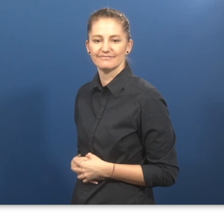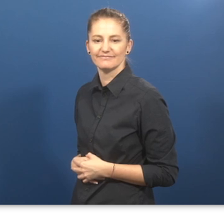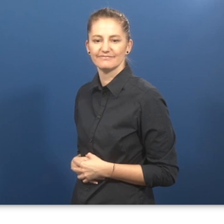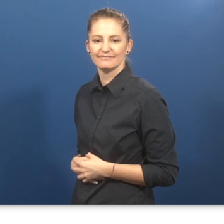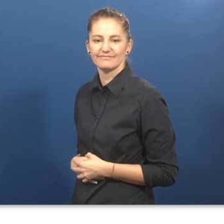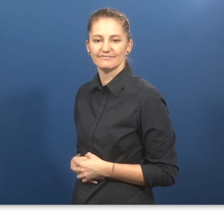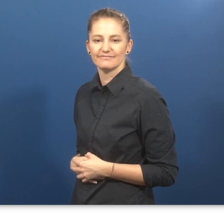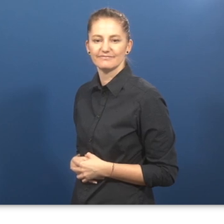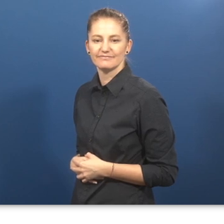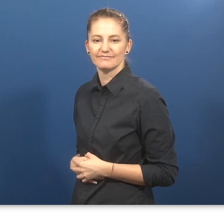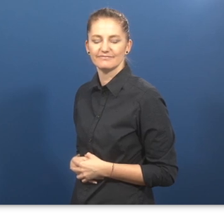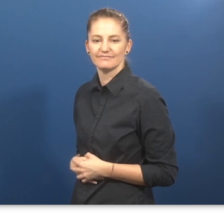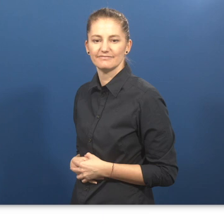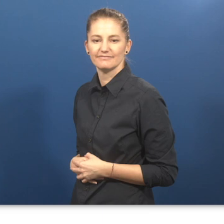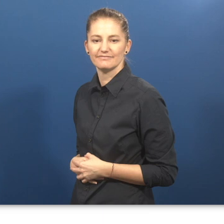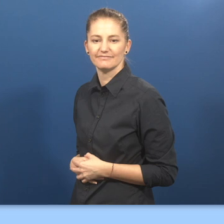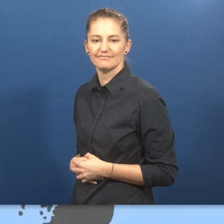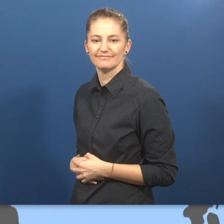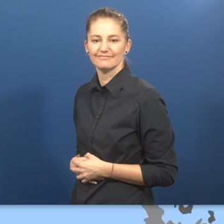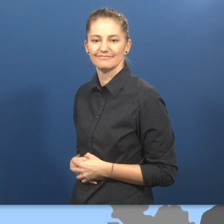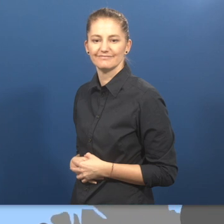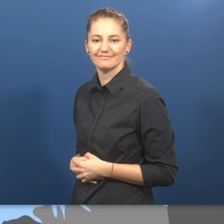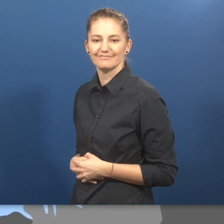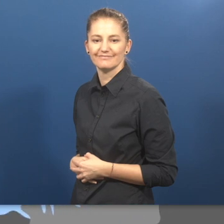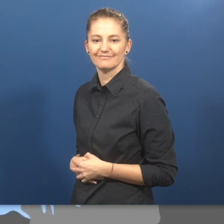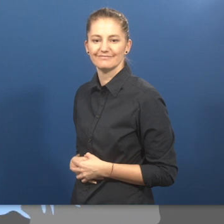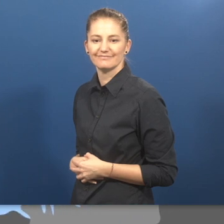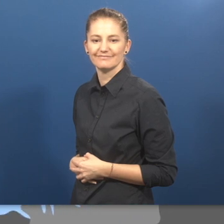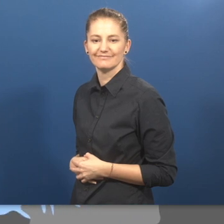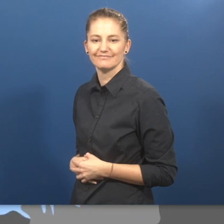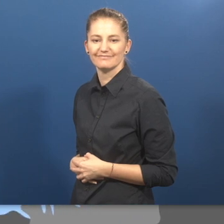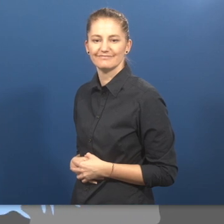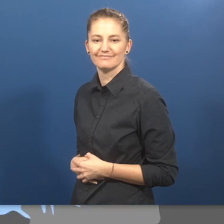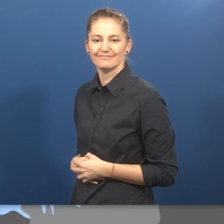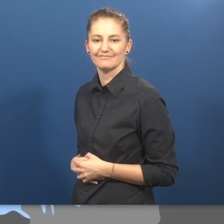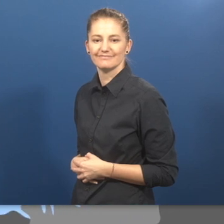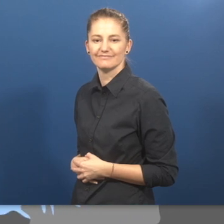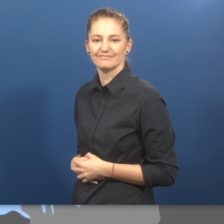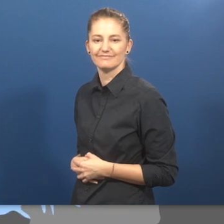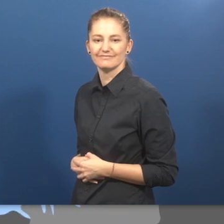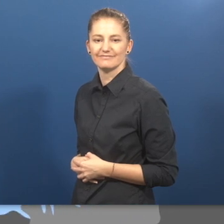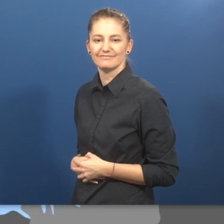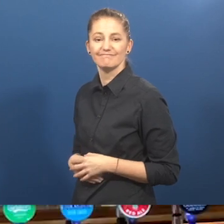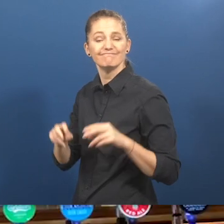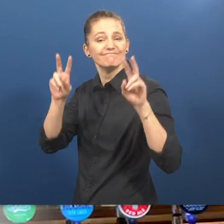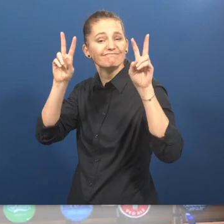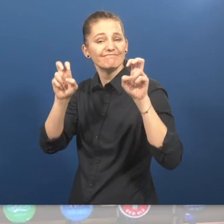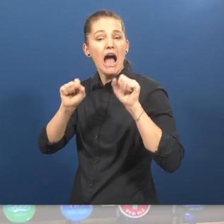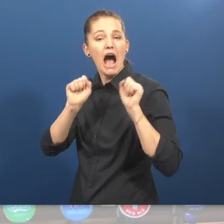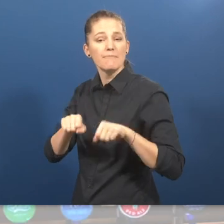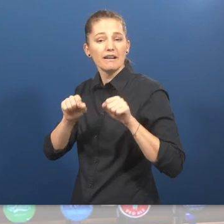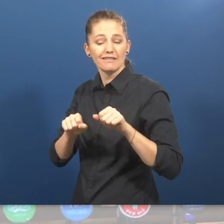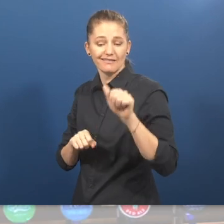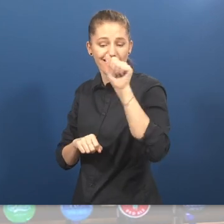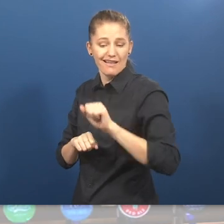Ability at Work. Assigning job coaches for young job seekers with intellectual disabilities. What is